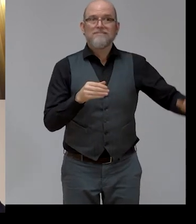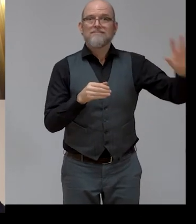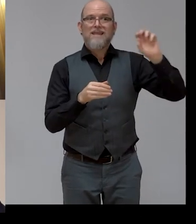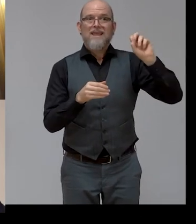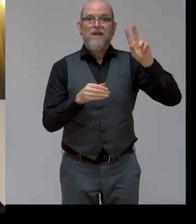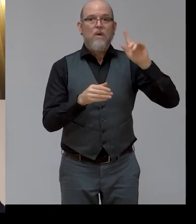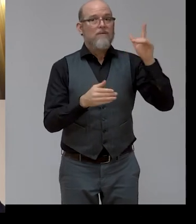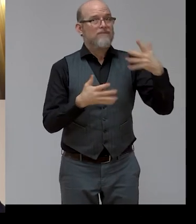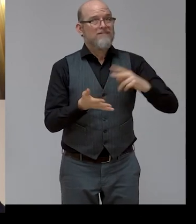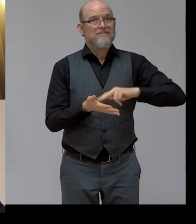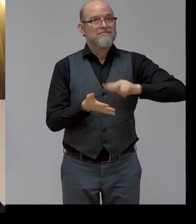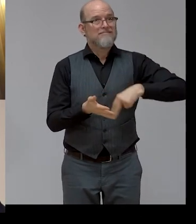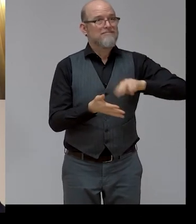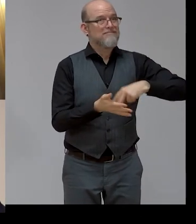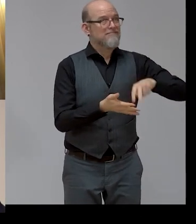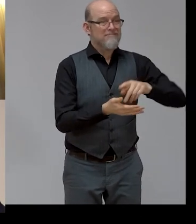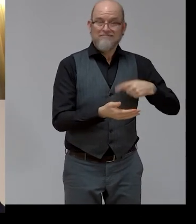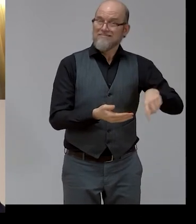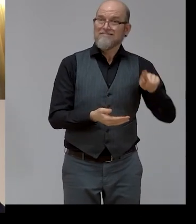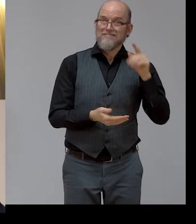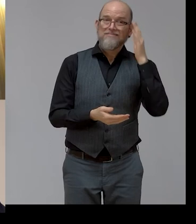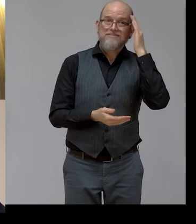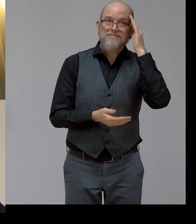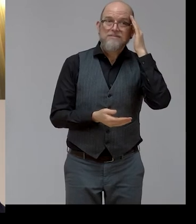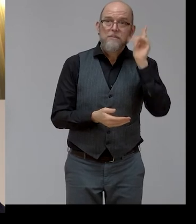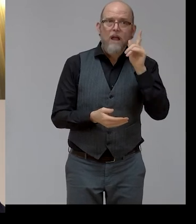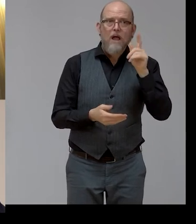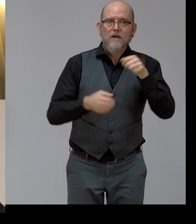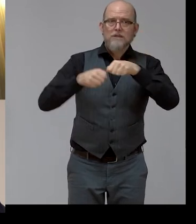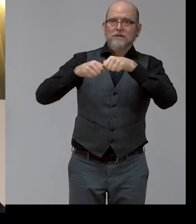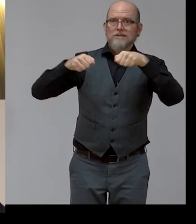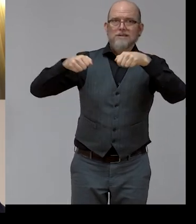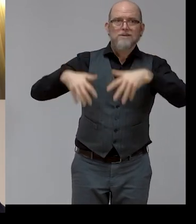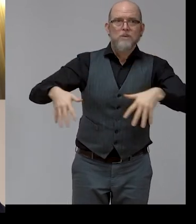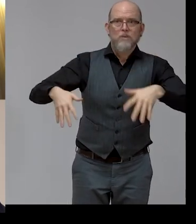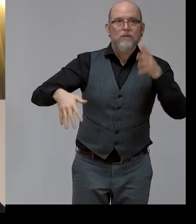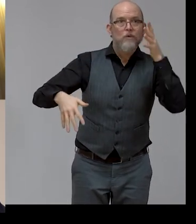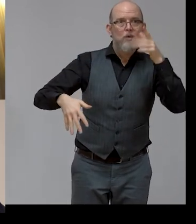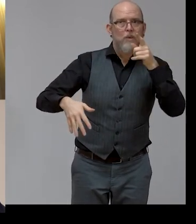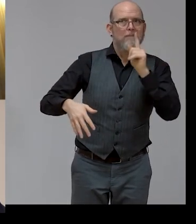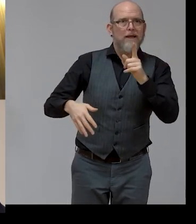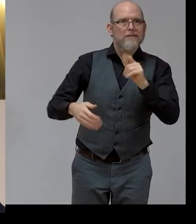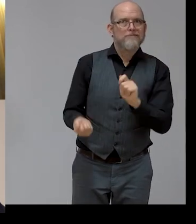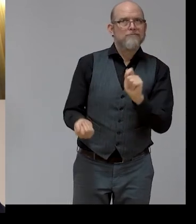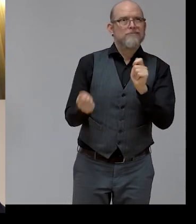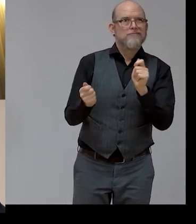as they adjust to structural change into the future. It foresees active market participation,